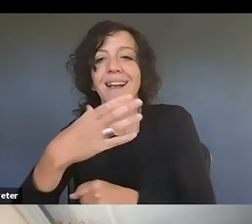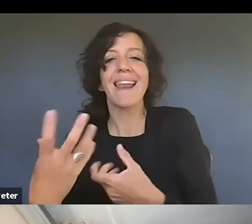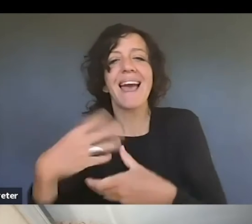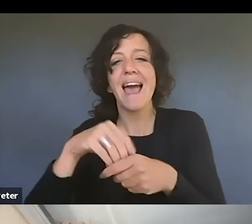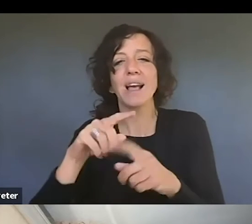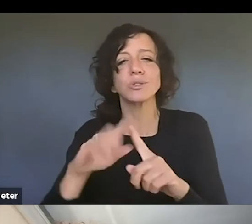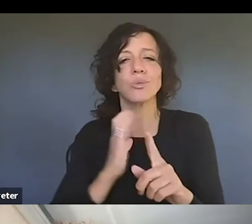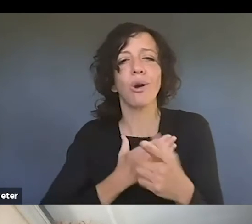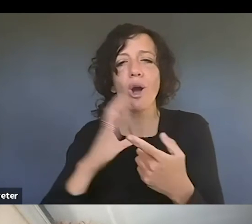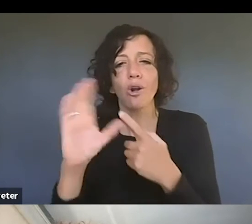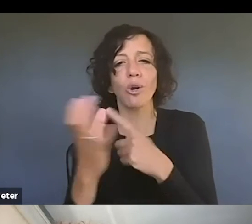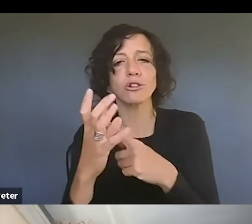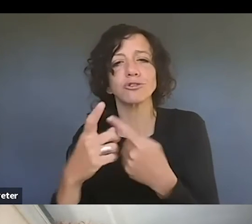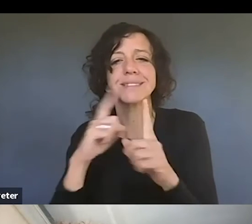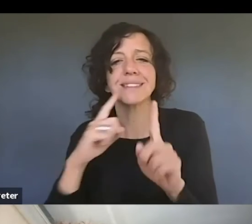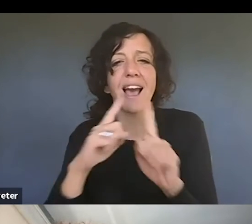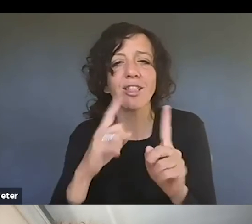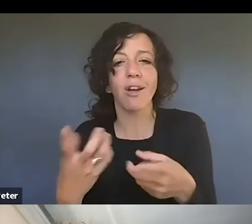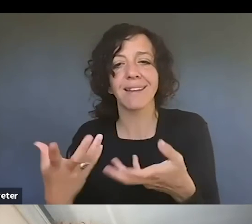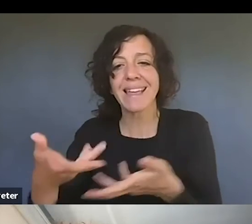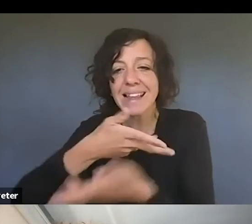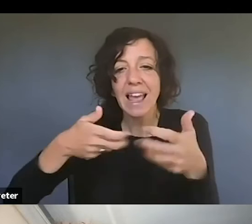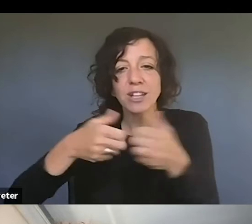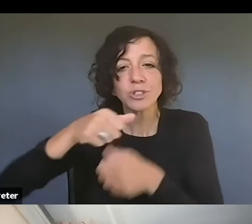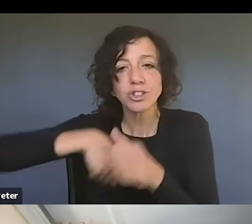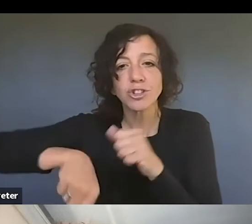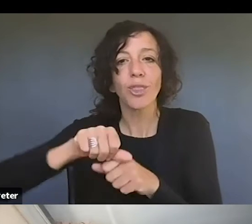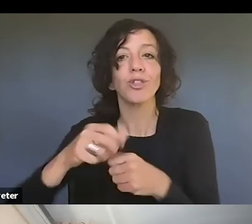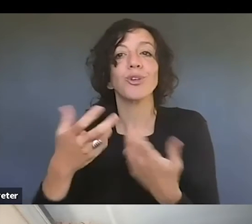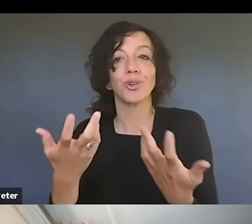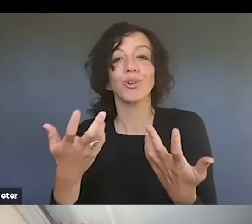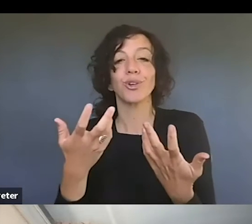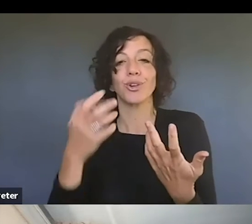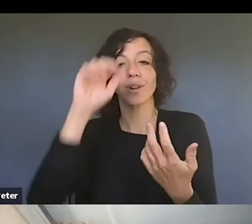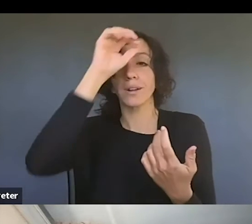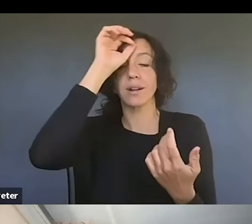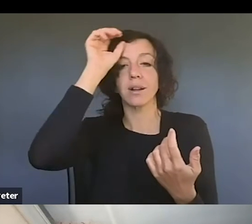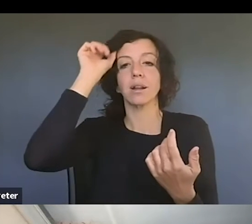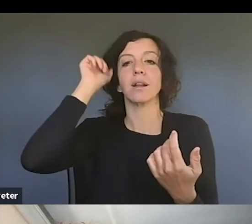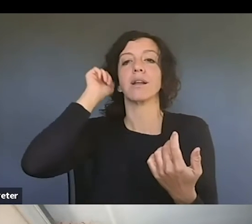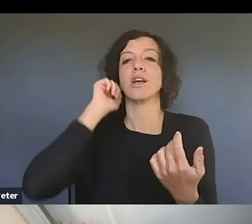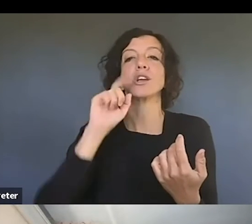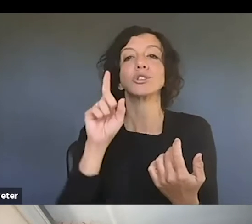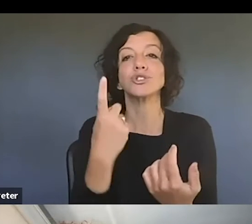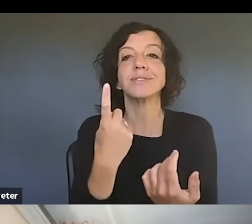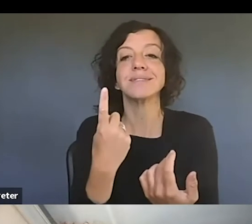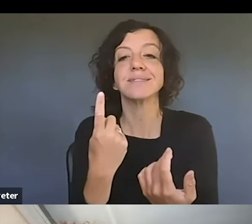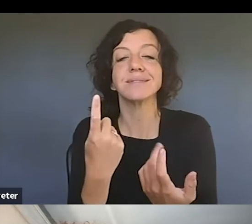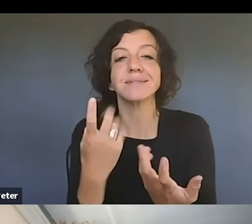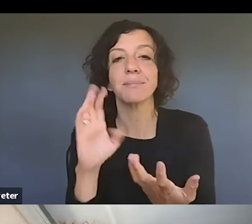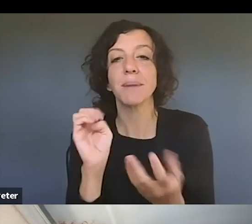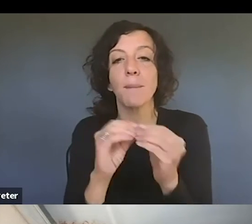and, you know, engage with one another in, um, in, you know, artistic,